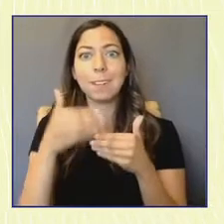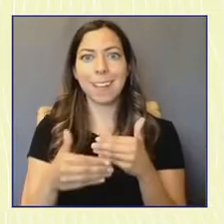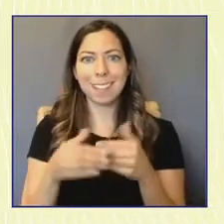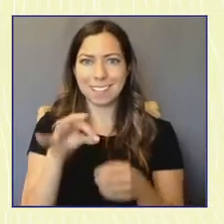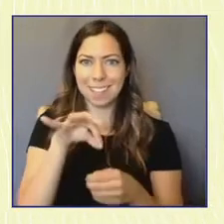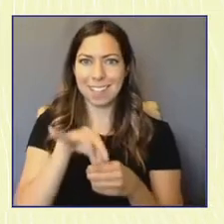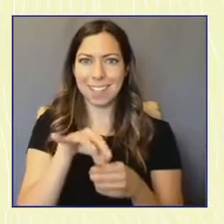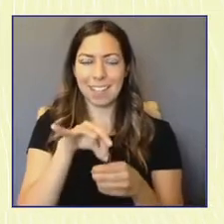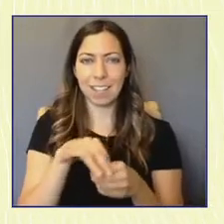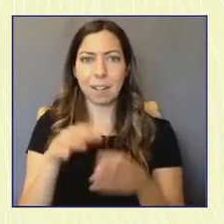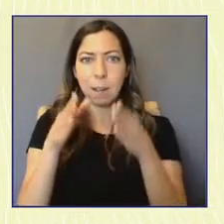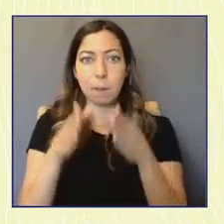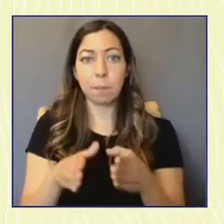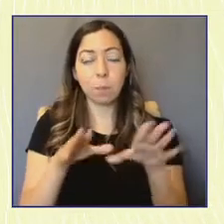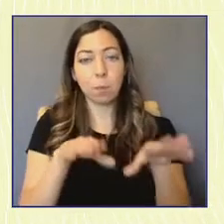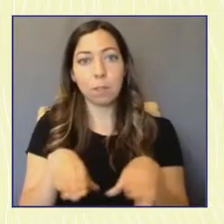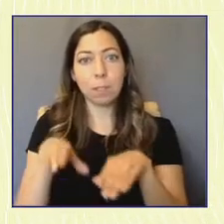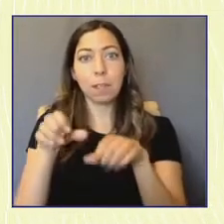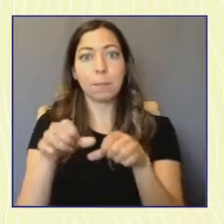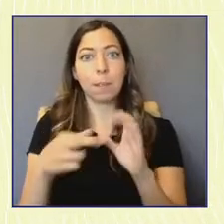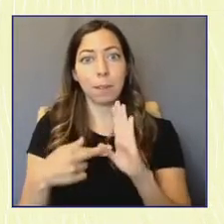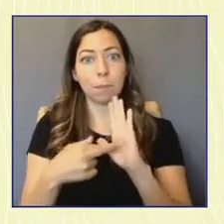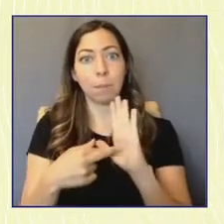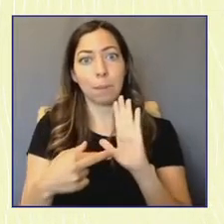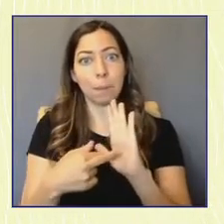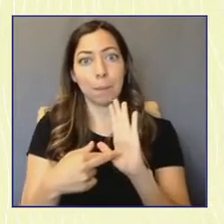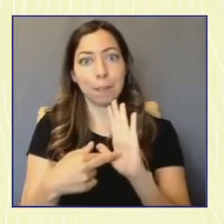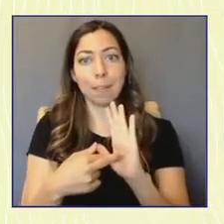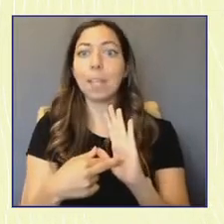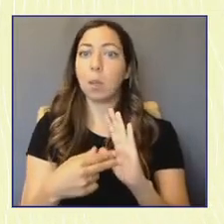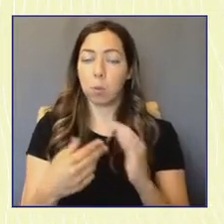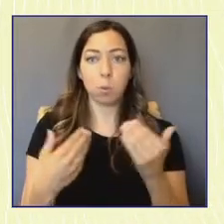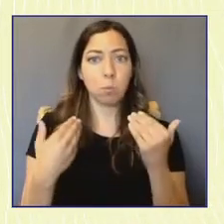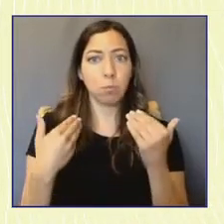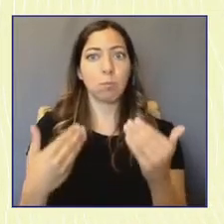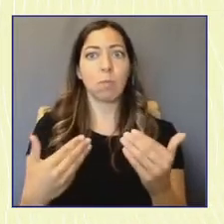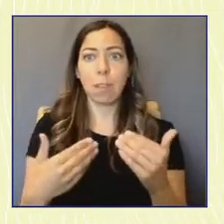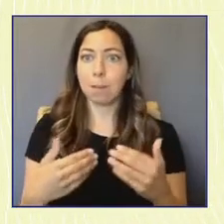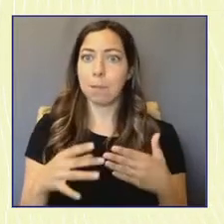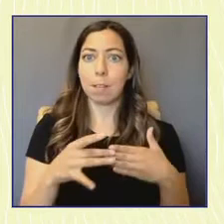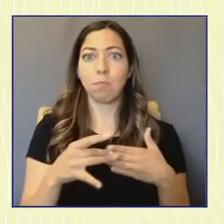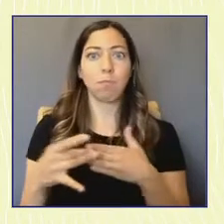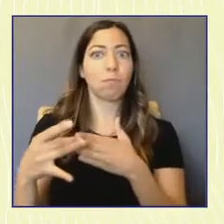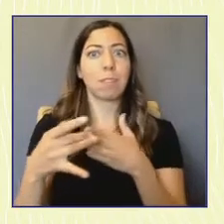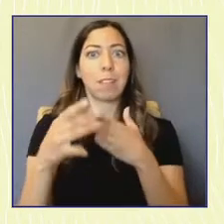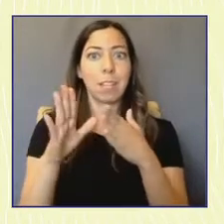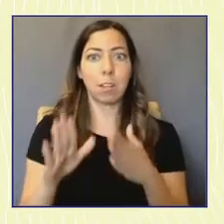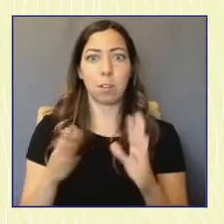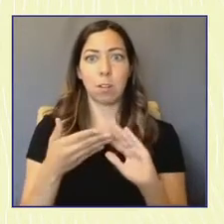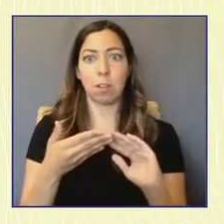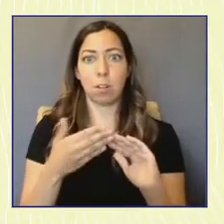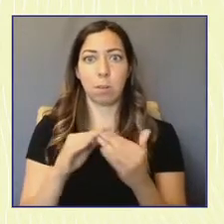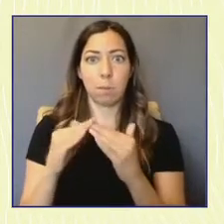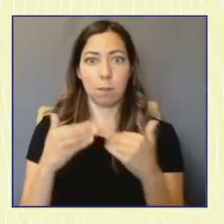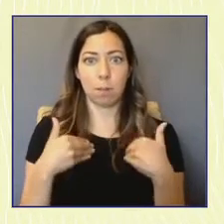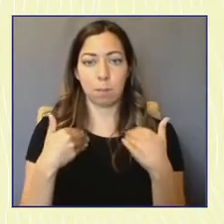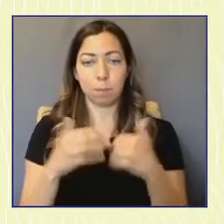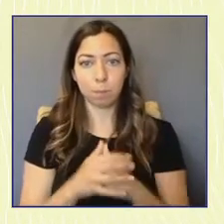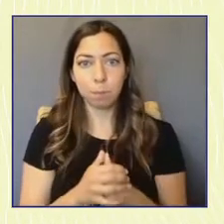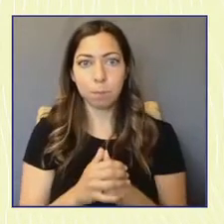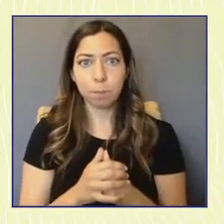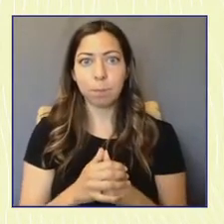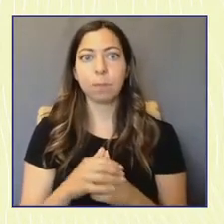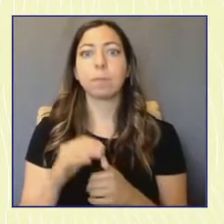by serving as a champion for youth in her own community and through legislation in Washington, D.C. Congresswoman Grace Meng is a